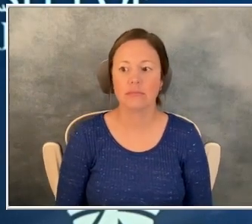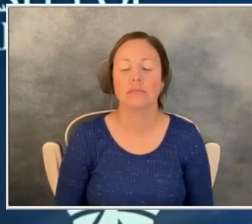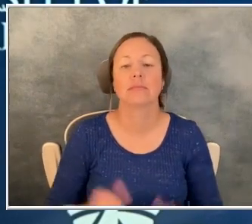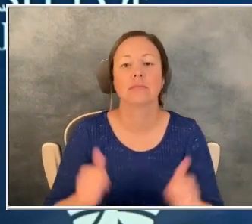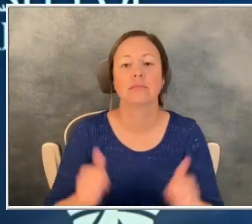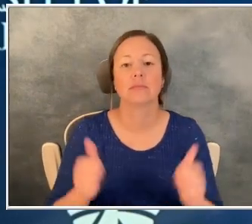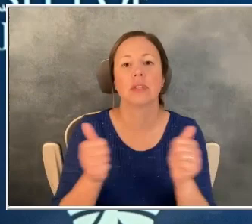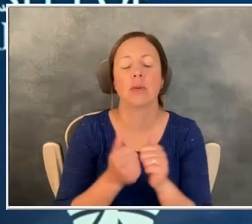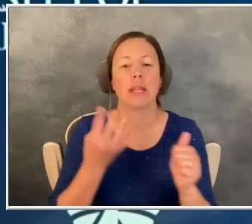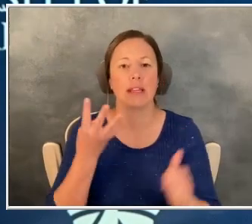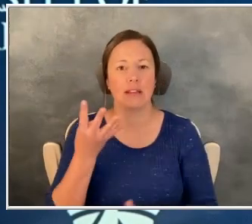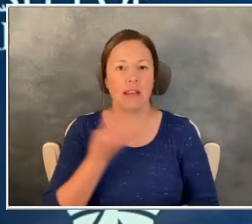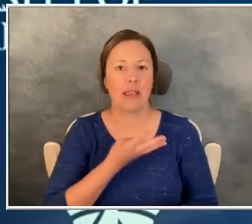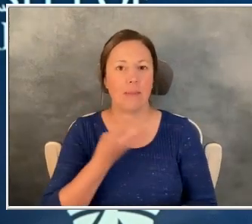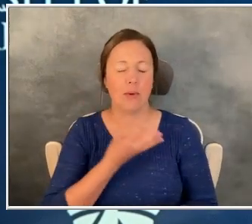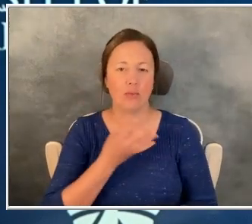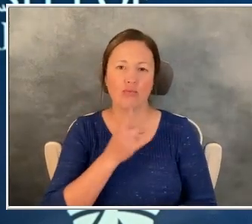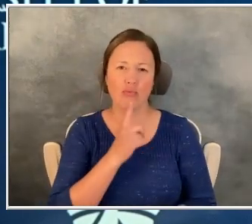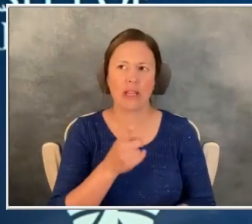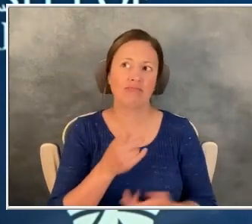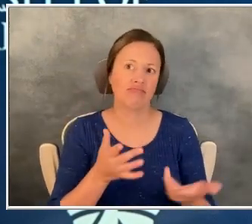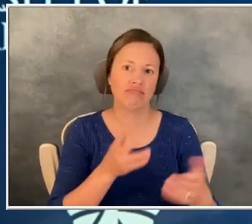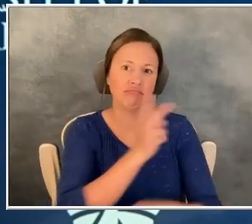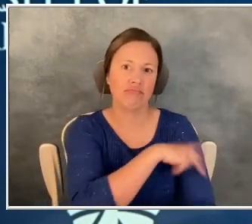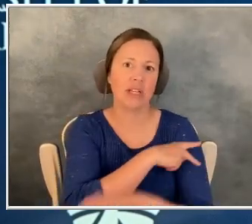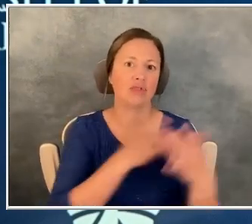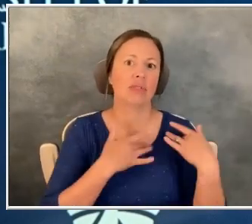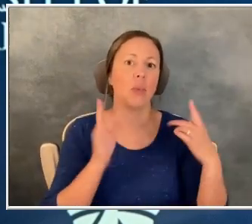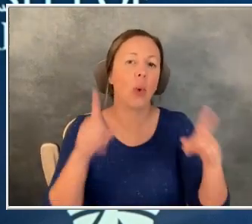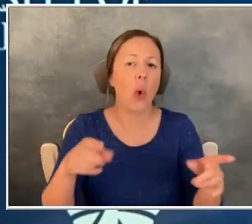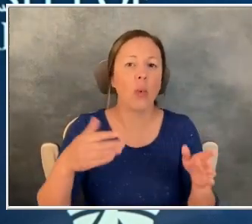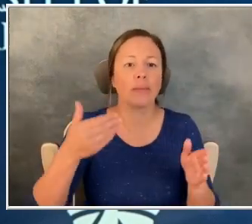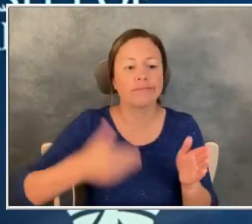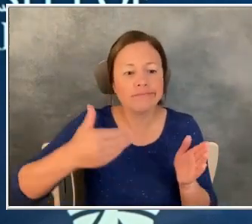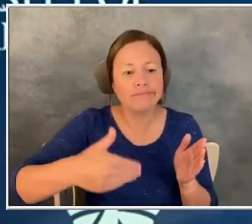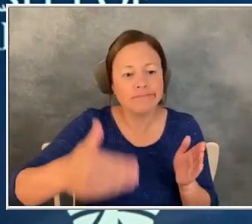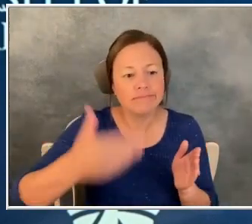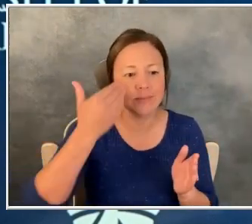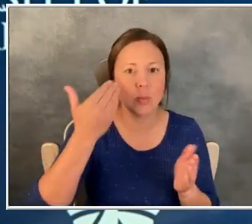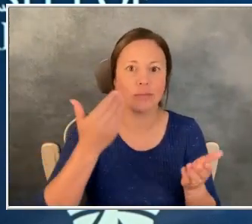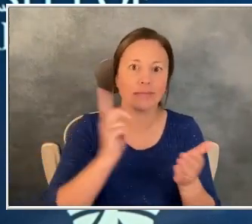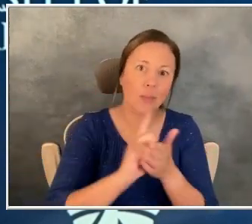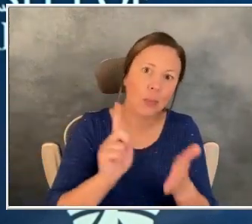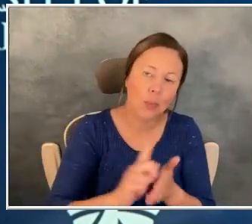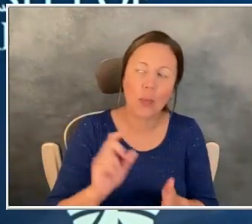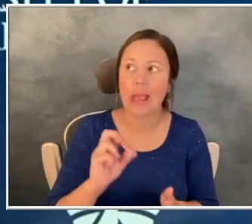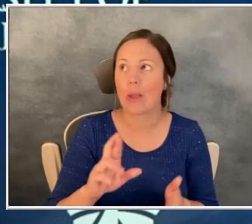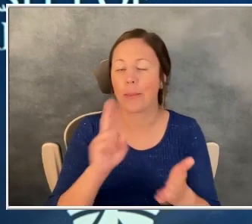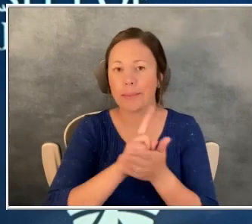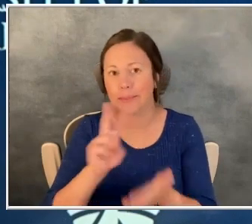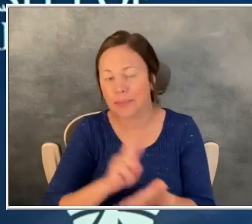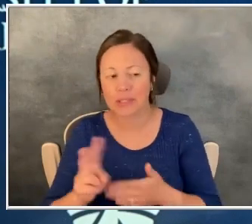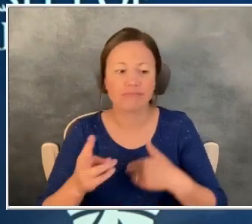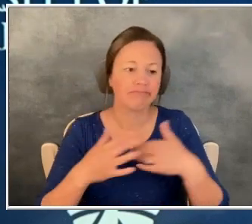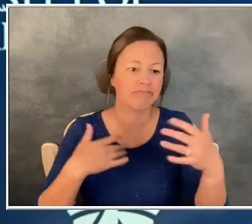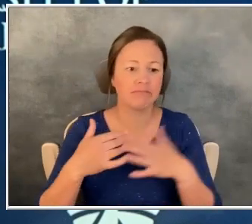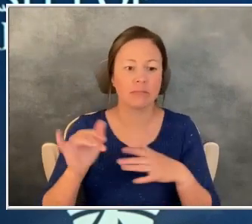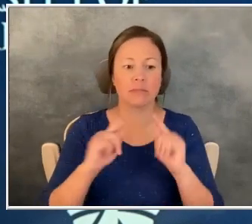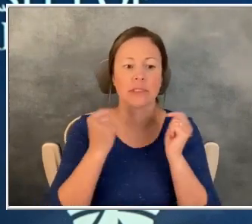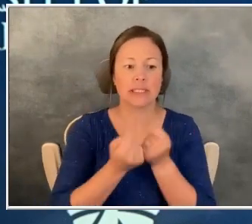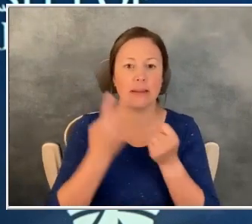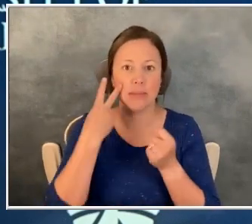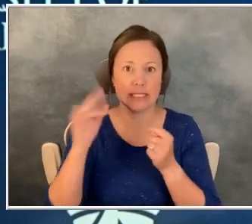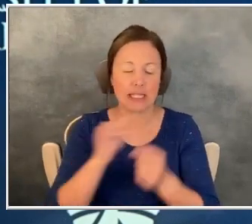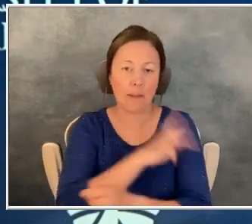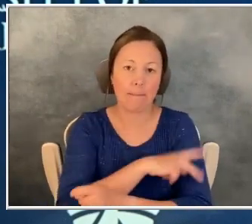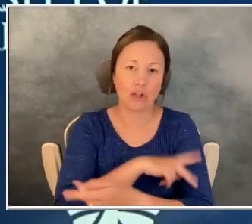patients would always come in on a regular basis, a routine basis. They've got that scheduled. And the care team would see that patient, check in on how they're doing.